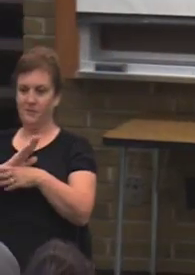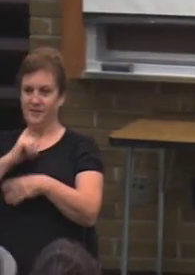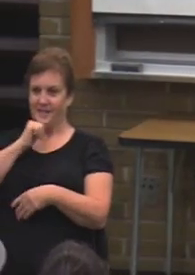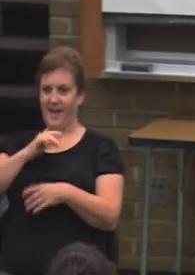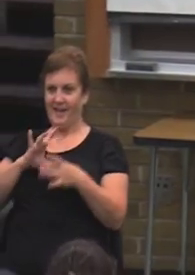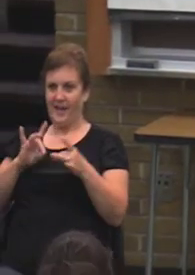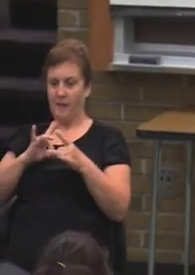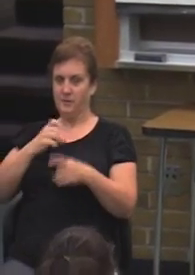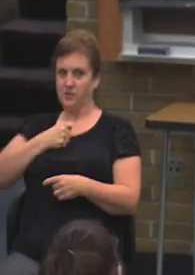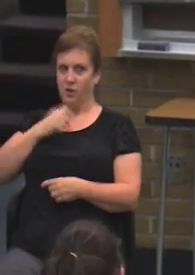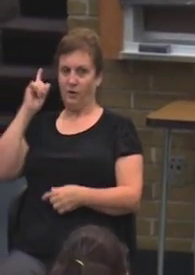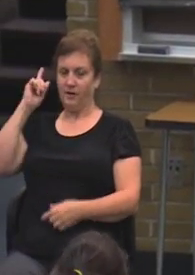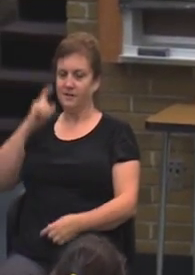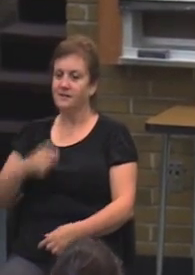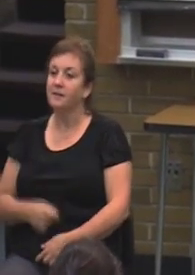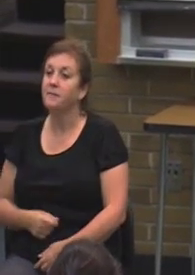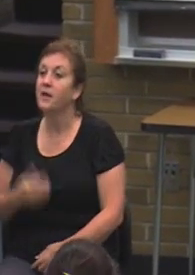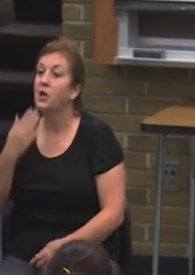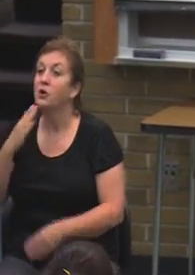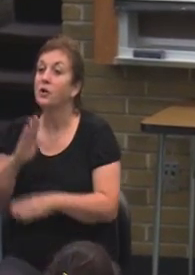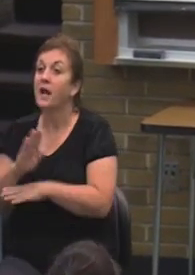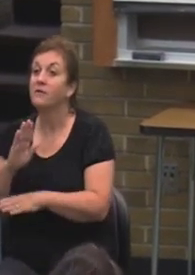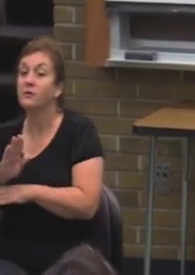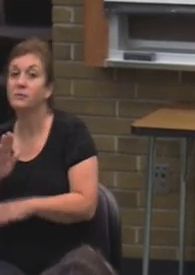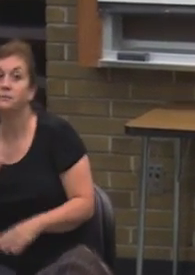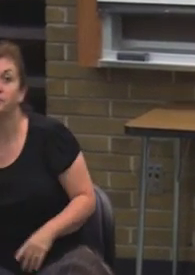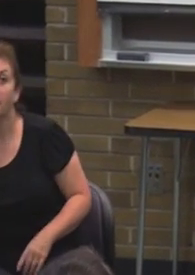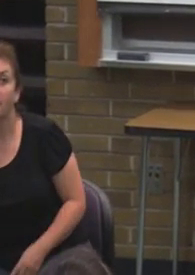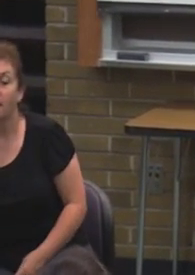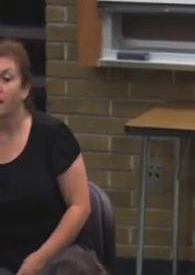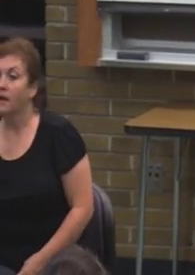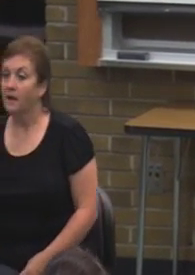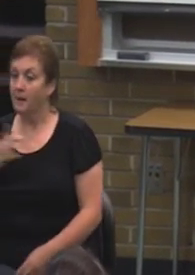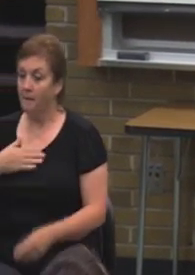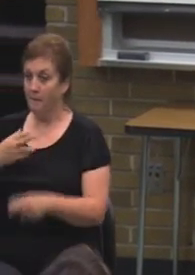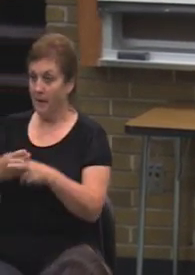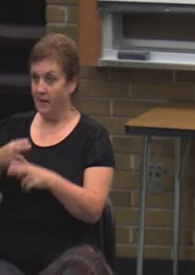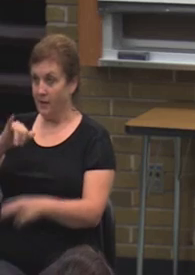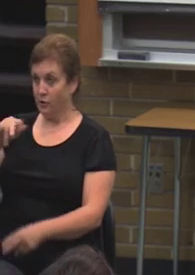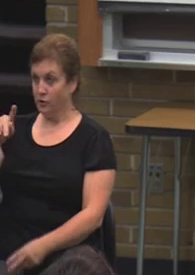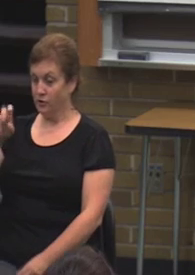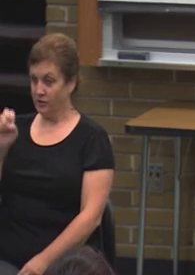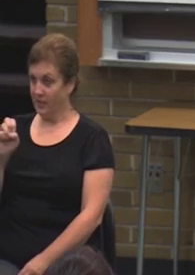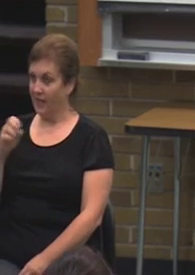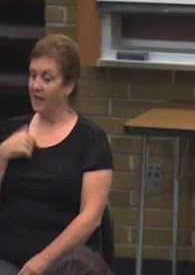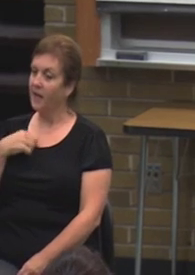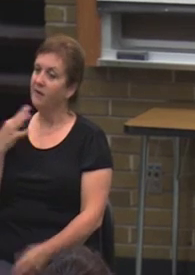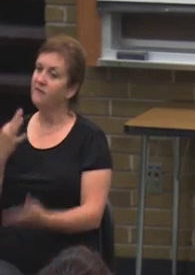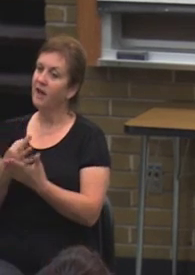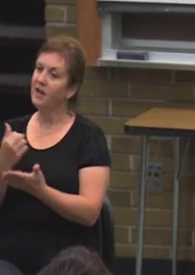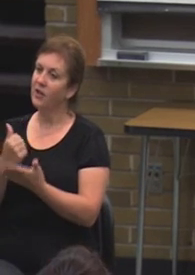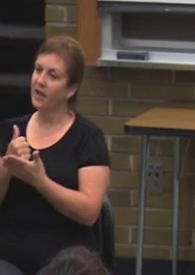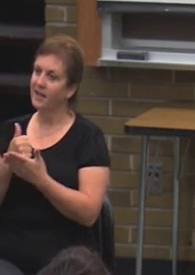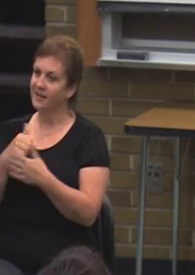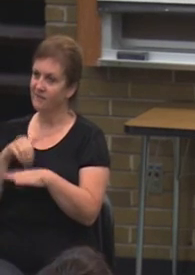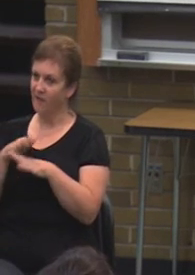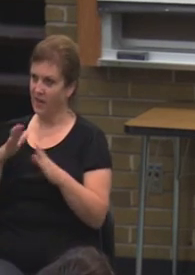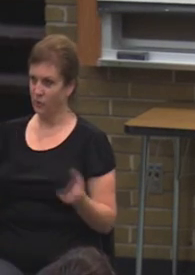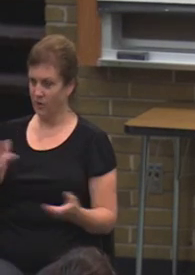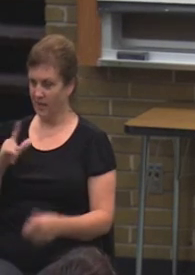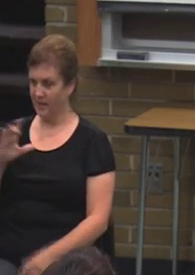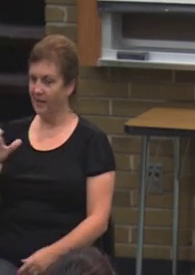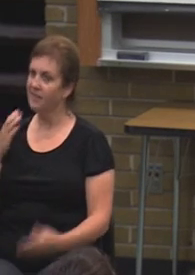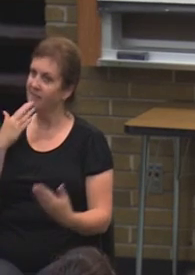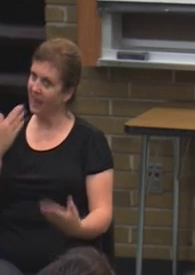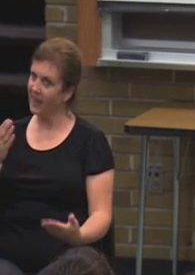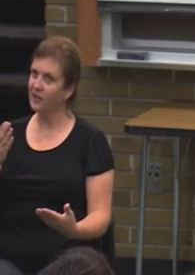Good afternoon. Can you hear me? All right, good deal. My name is Jake Rodriguez. I'm a financial aid advisor with Lansing Community College. I'd like to thank